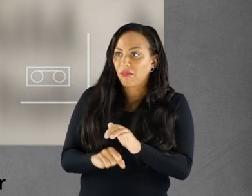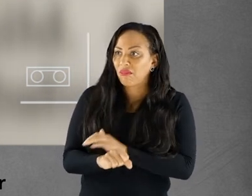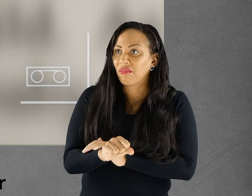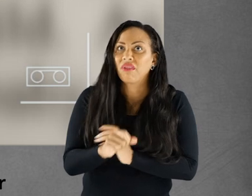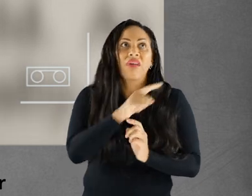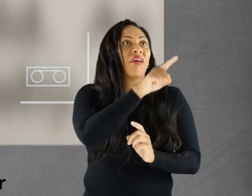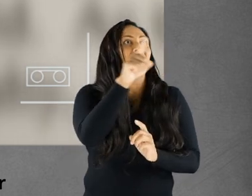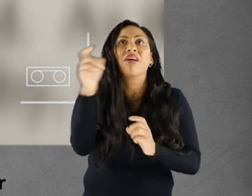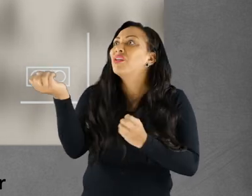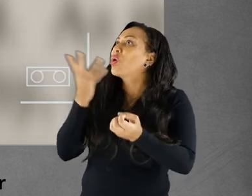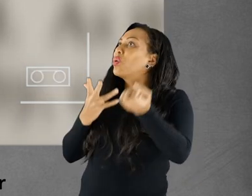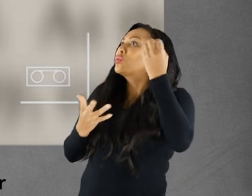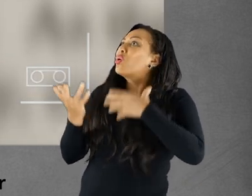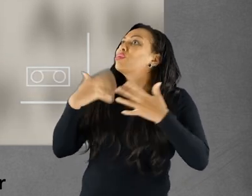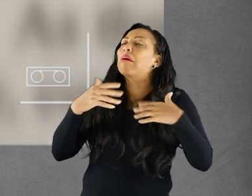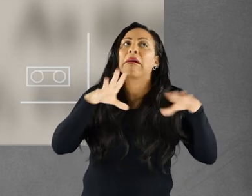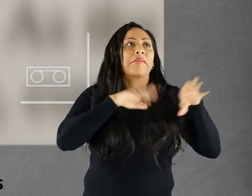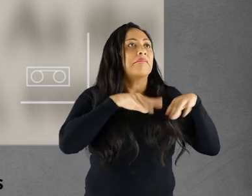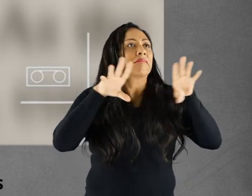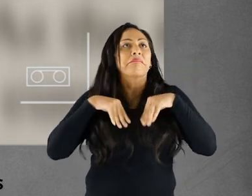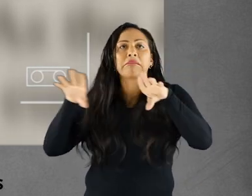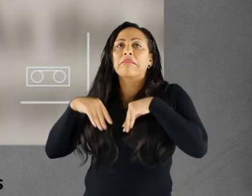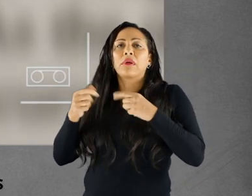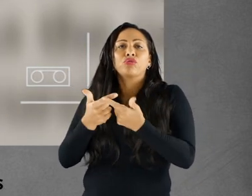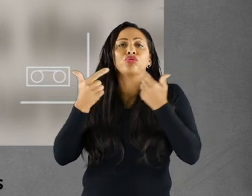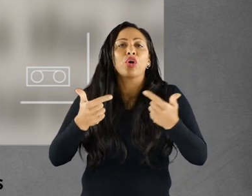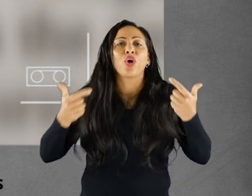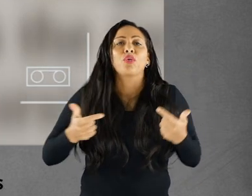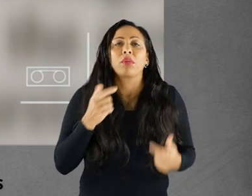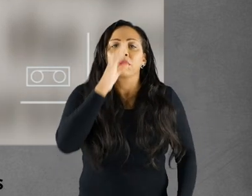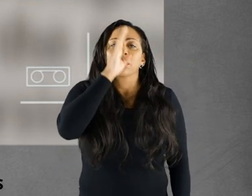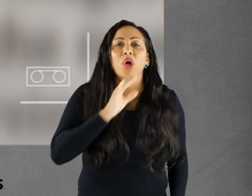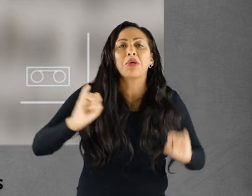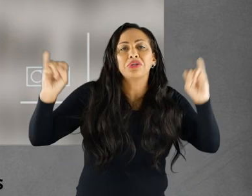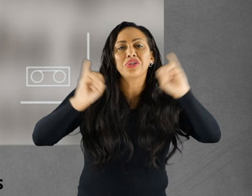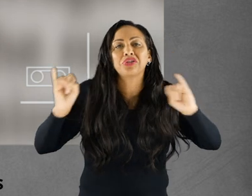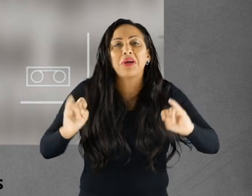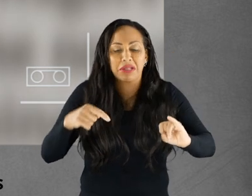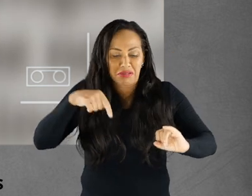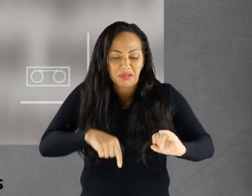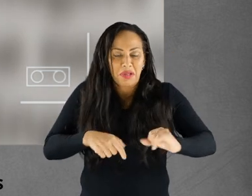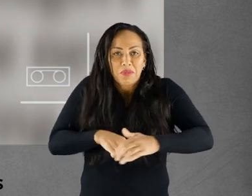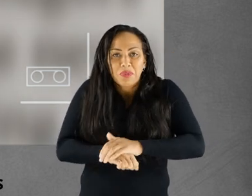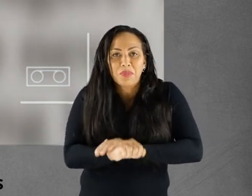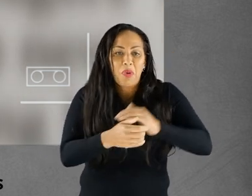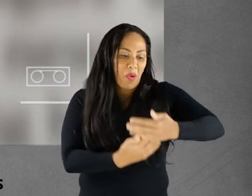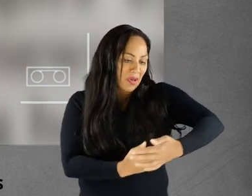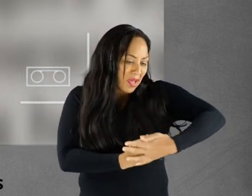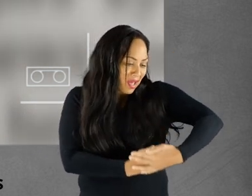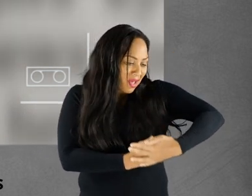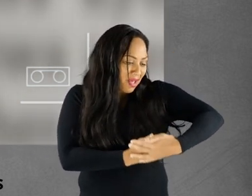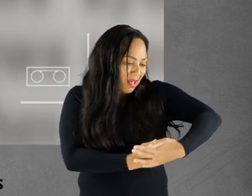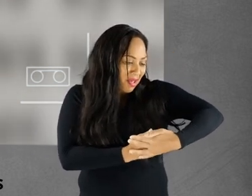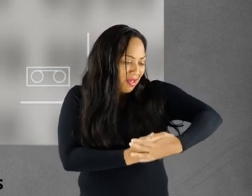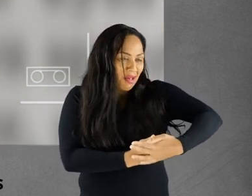what to expect and to do after childbirth. She had to accept everyone's word for it. There was so